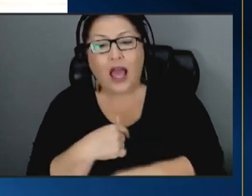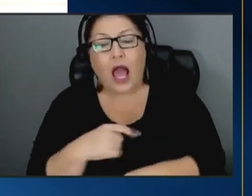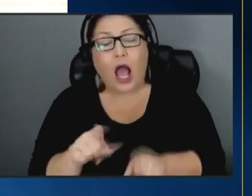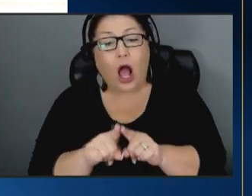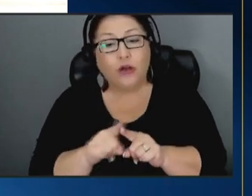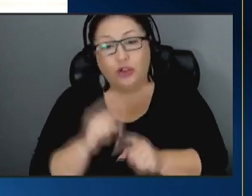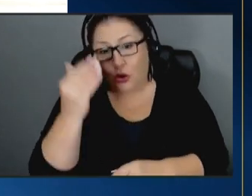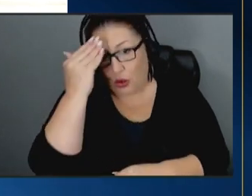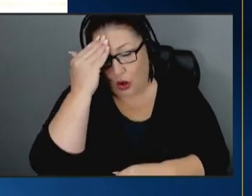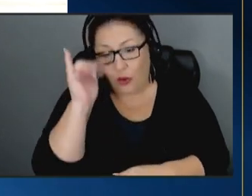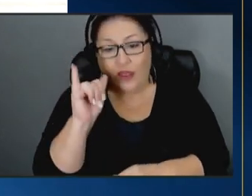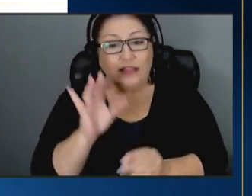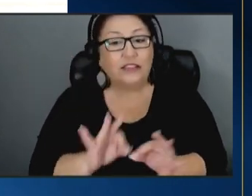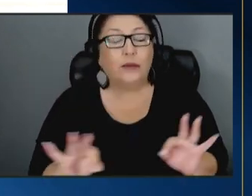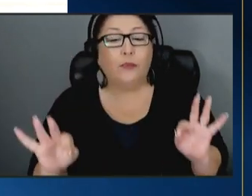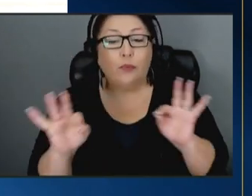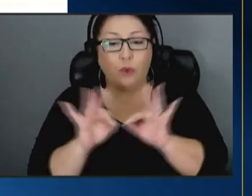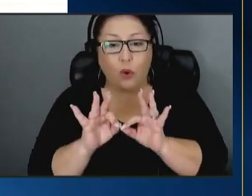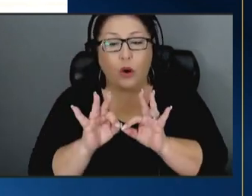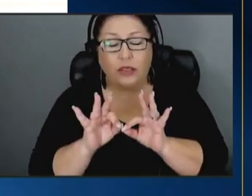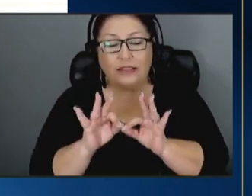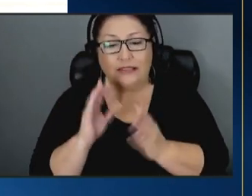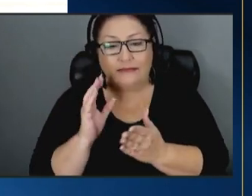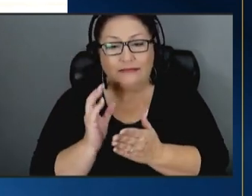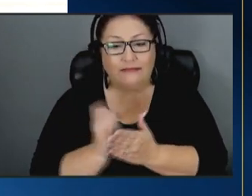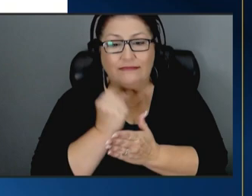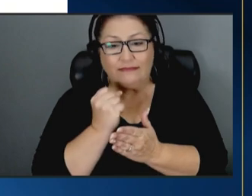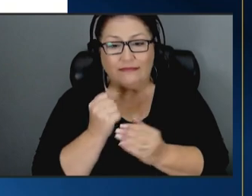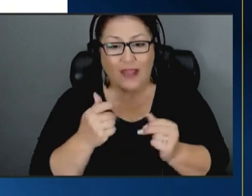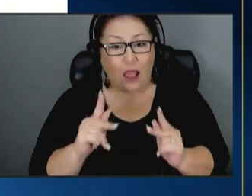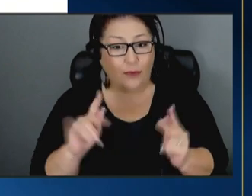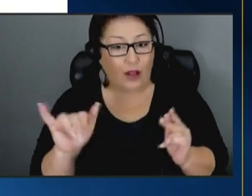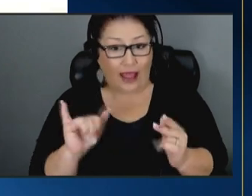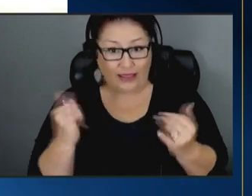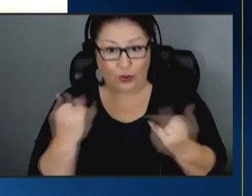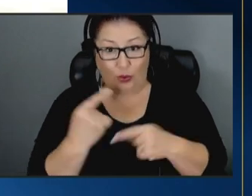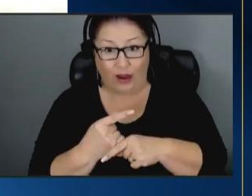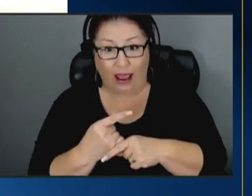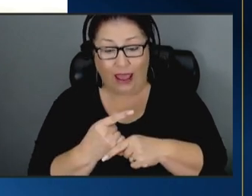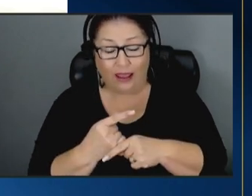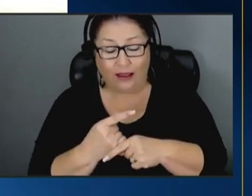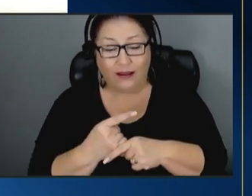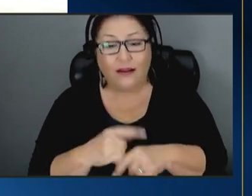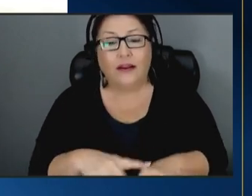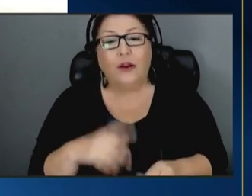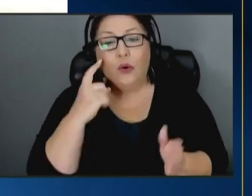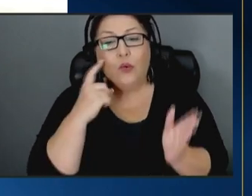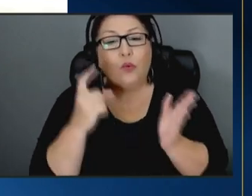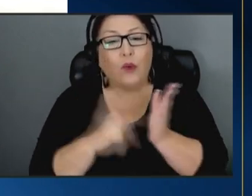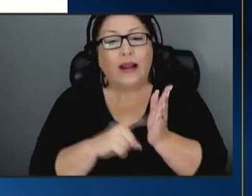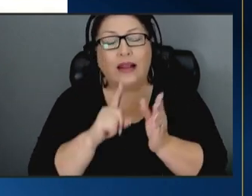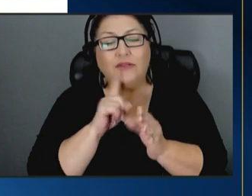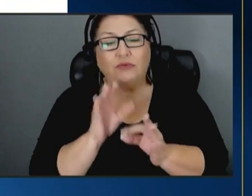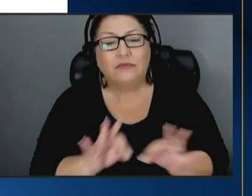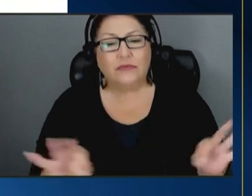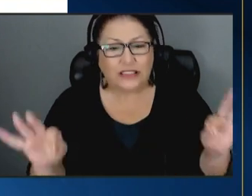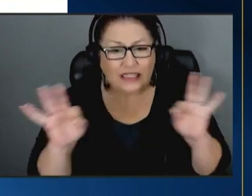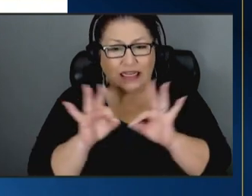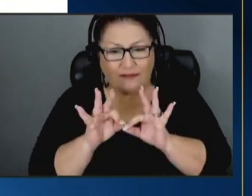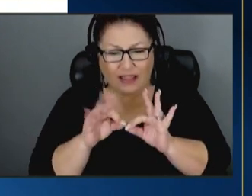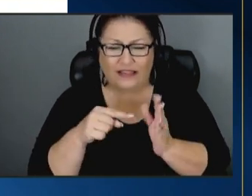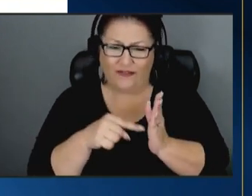is important to take opportunities like today to recognize the significance of this law